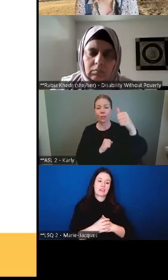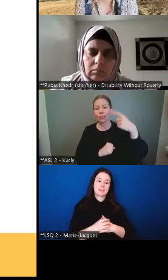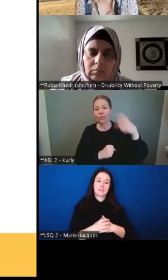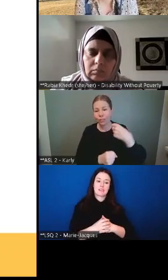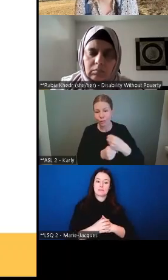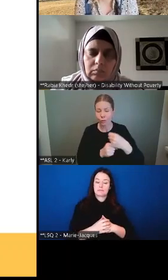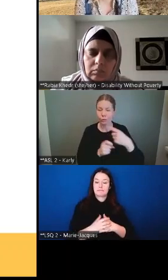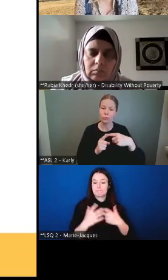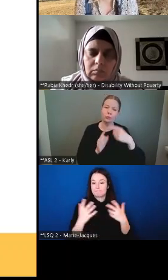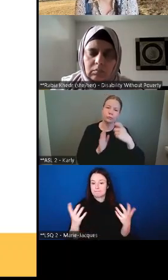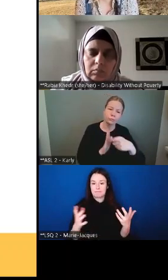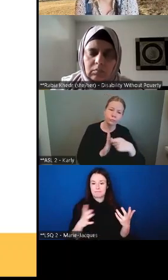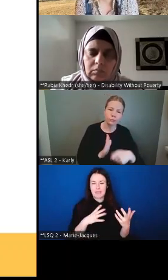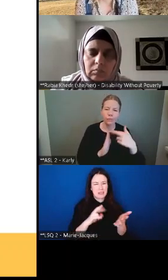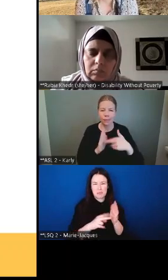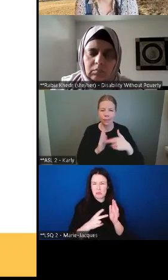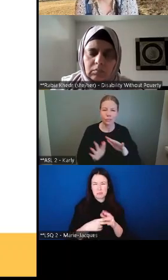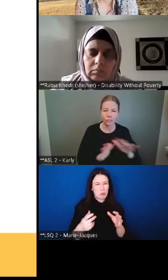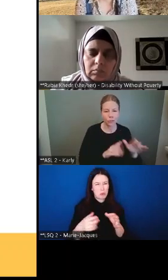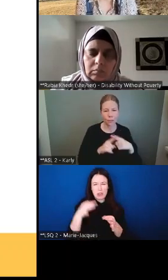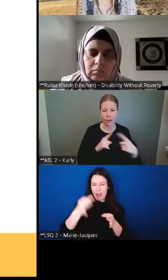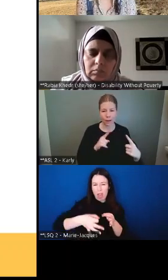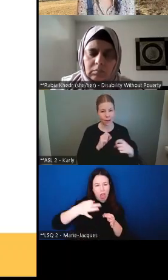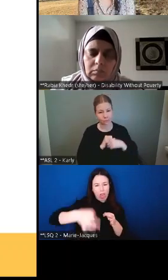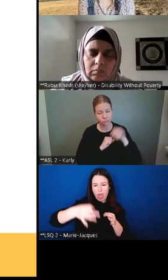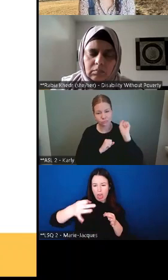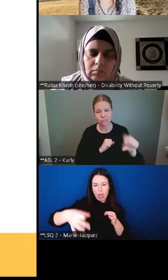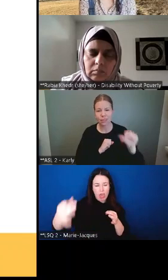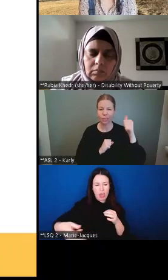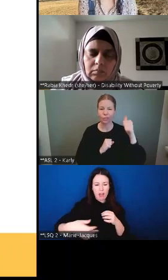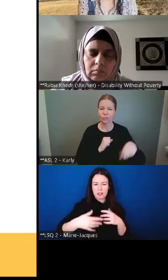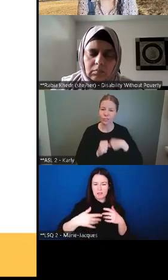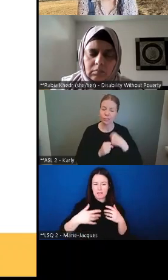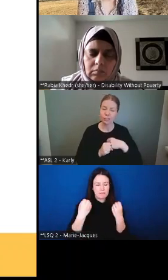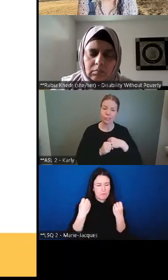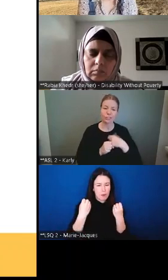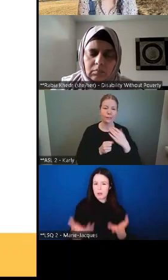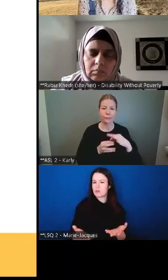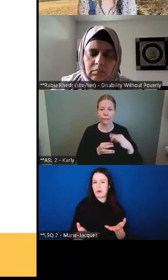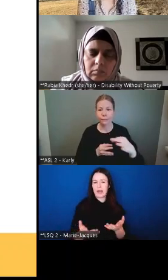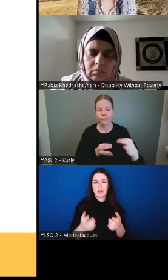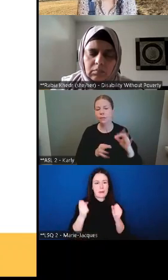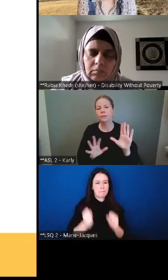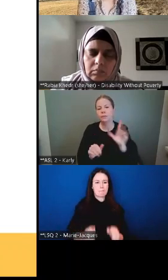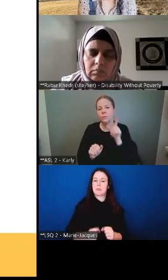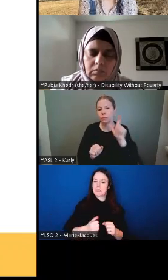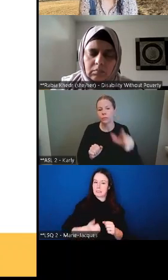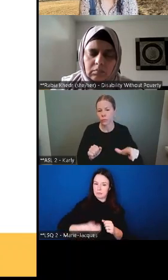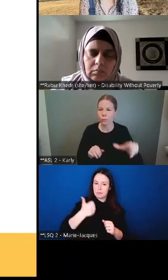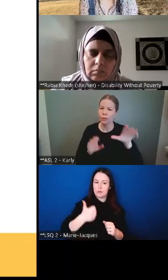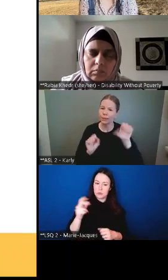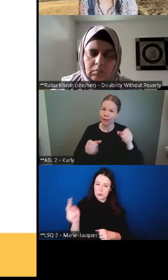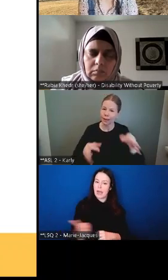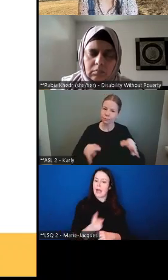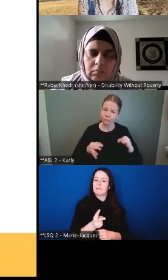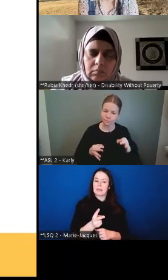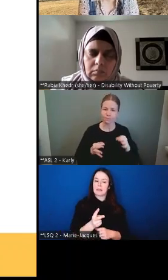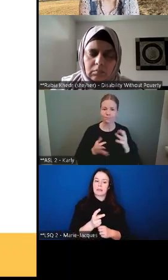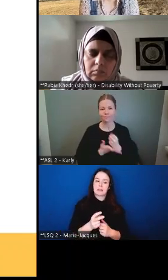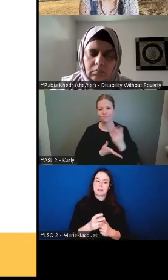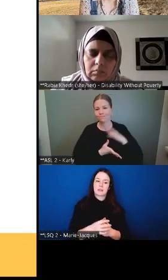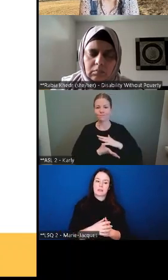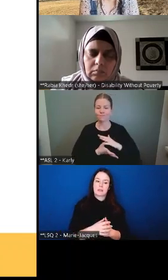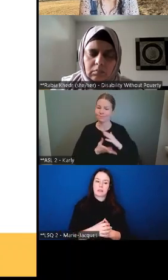just doesn't have to be like that. It can be different. And that role that I was talking about that is currently focused